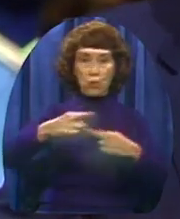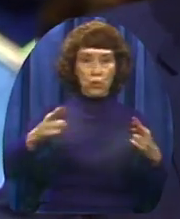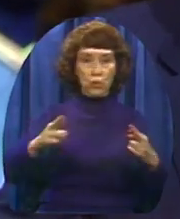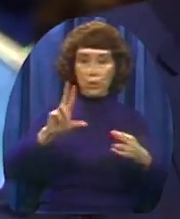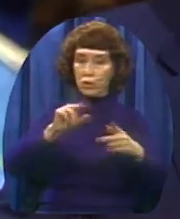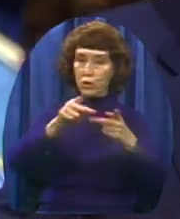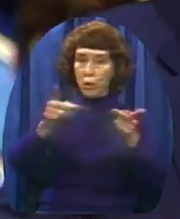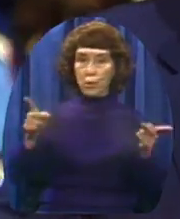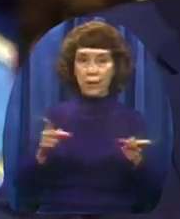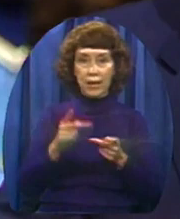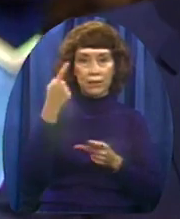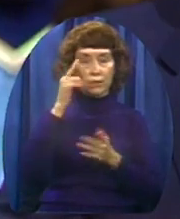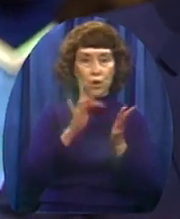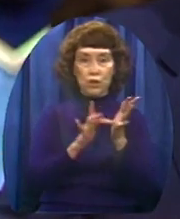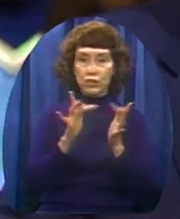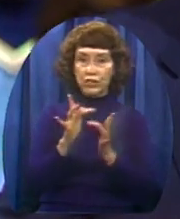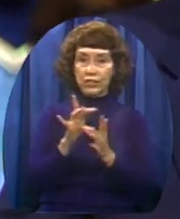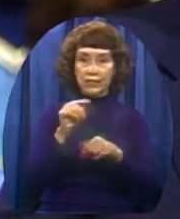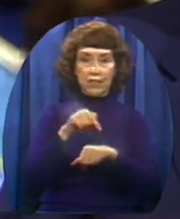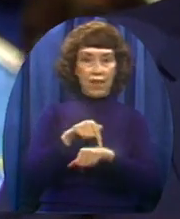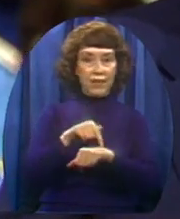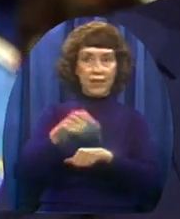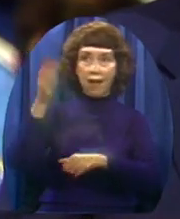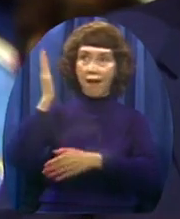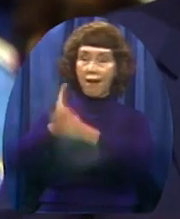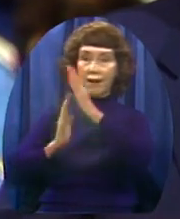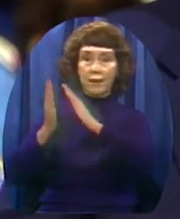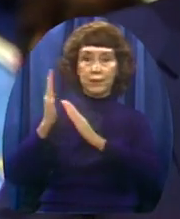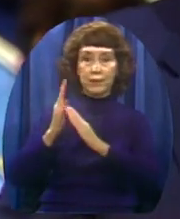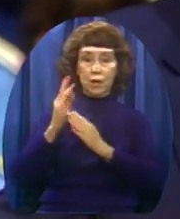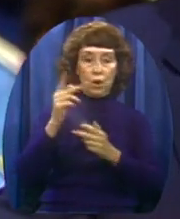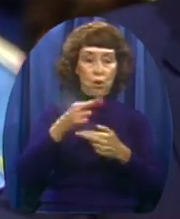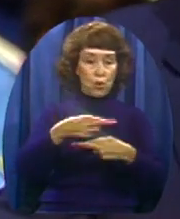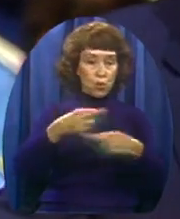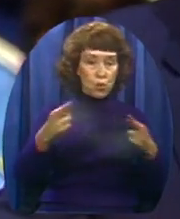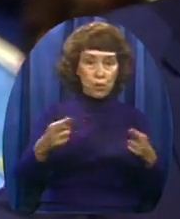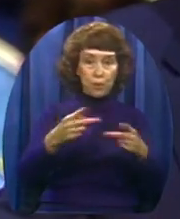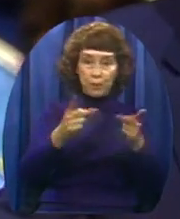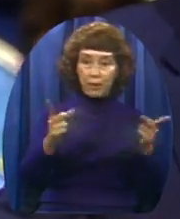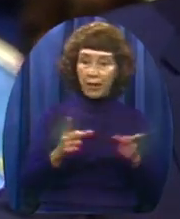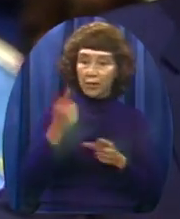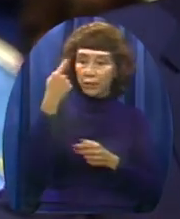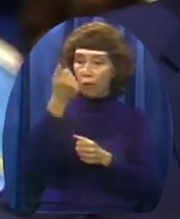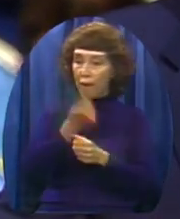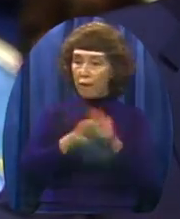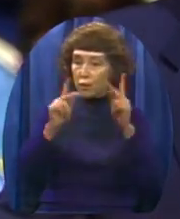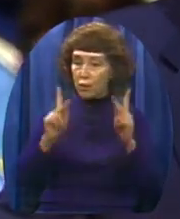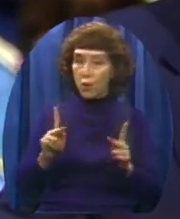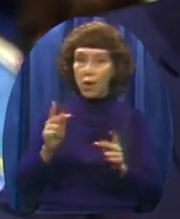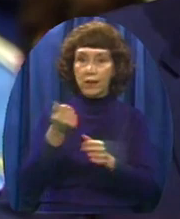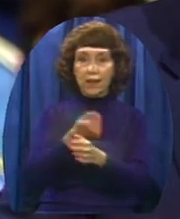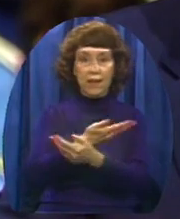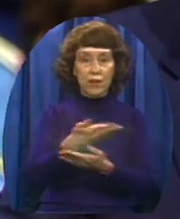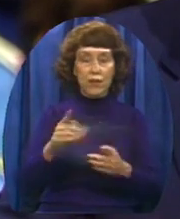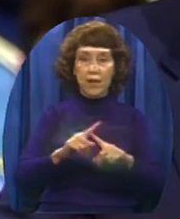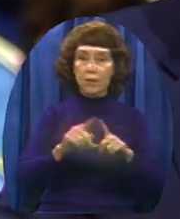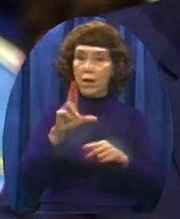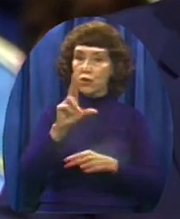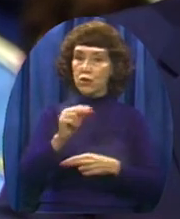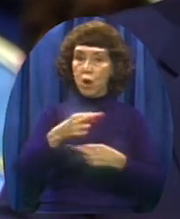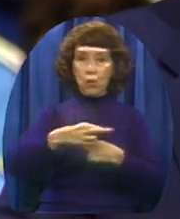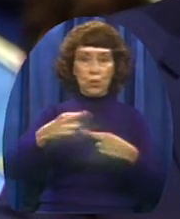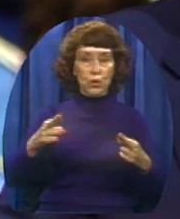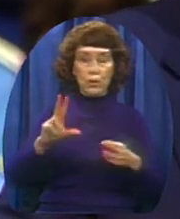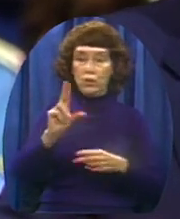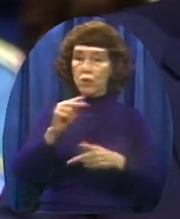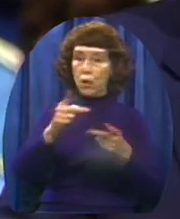and everything, but no room for Jesus, no